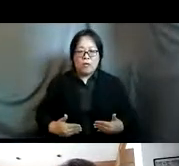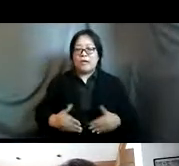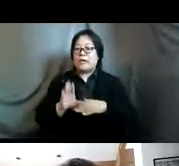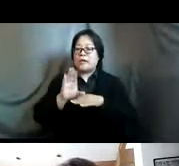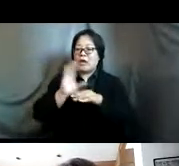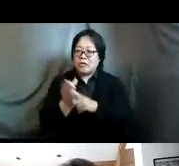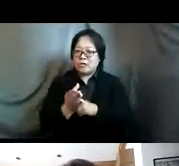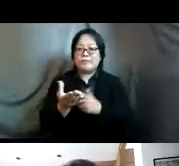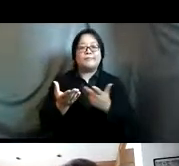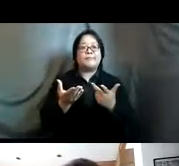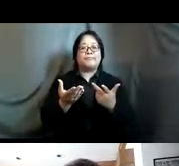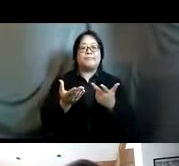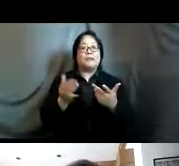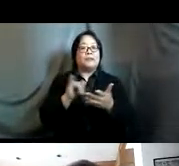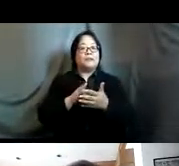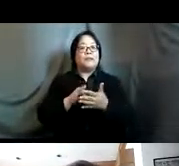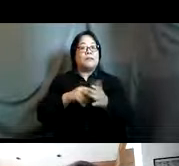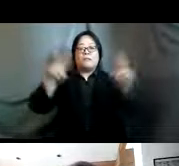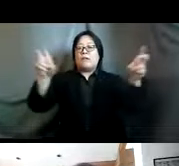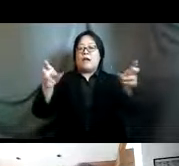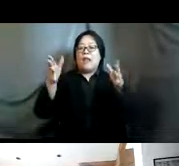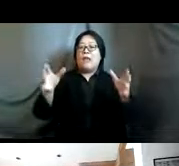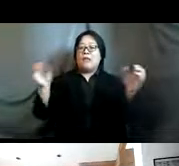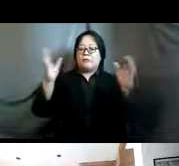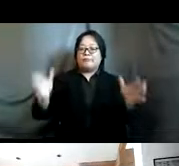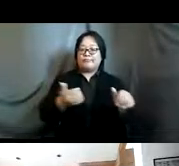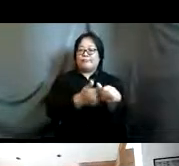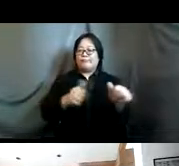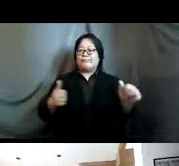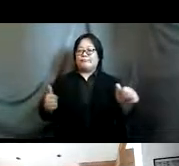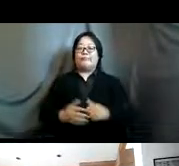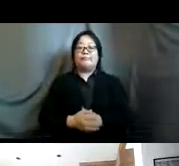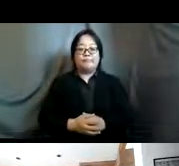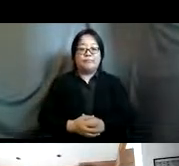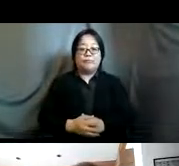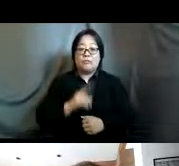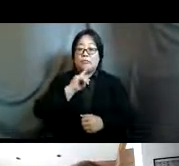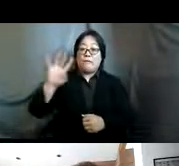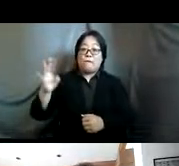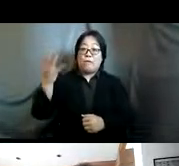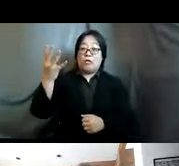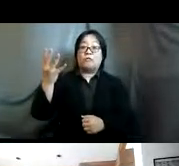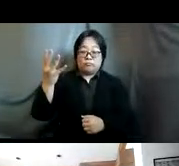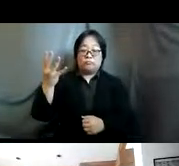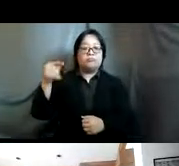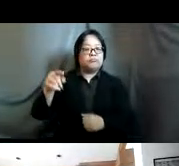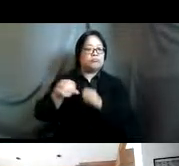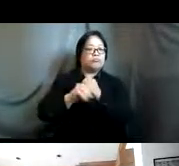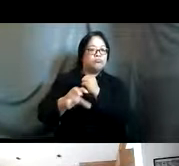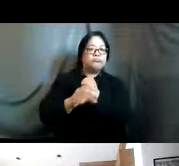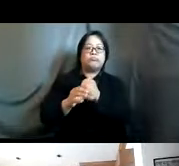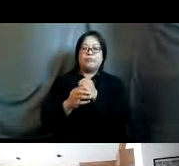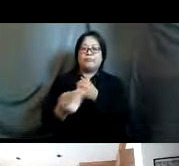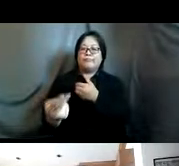leaving no one behind paradigm and finally the fourth pillar is really on supporting the participation of